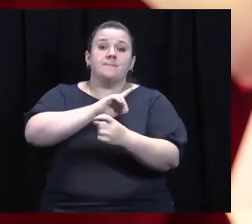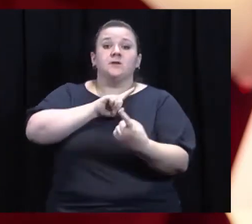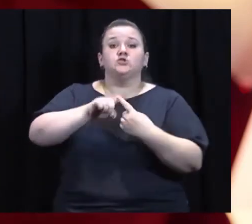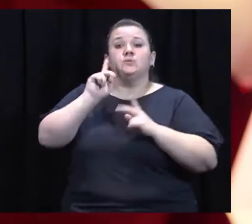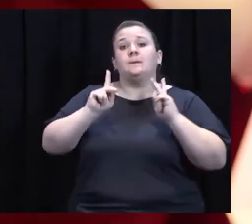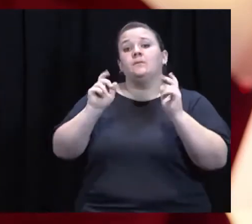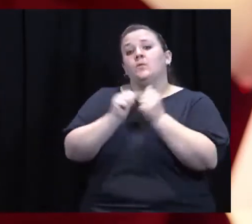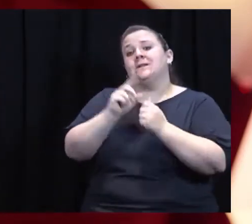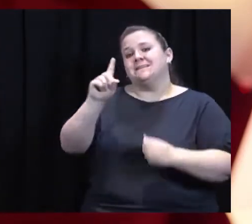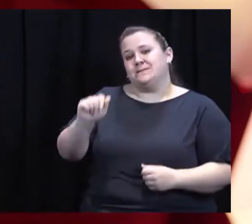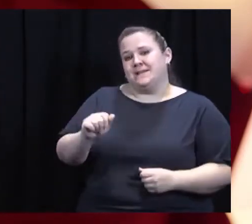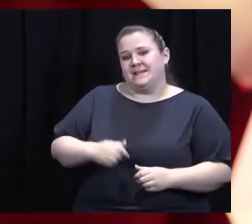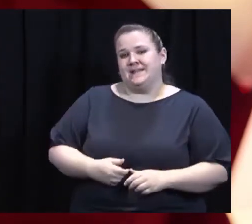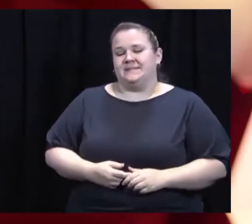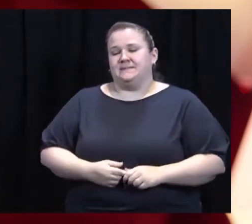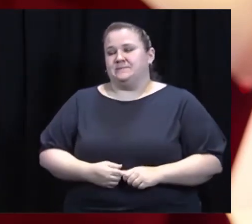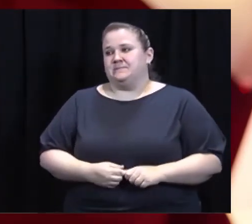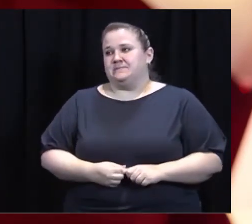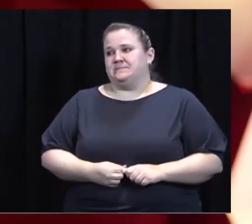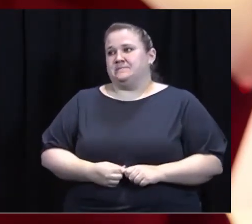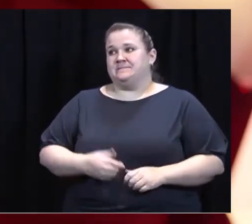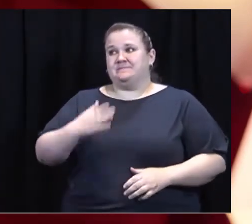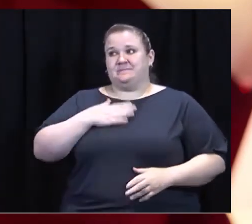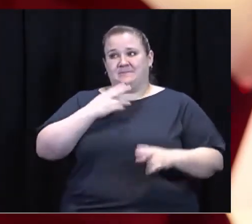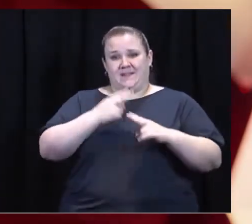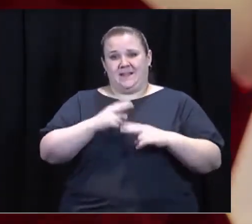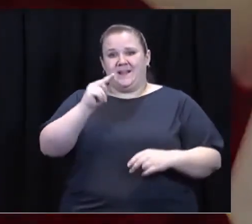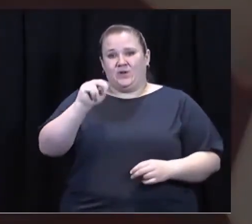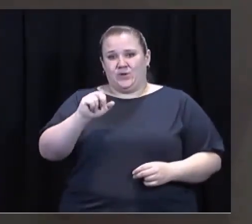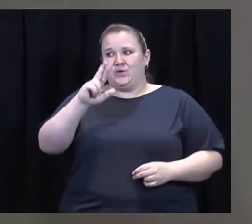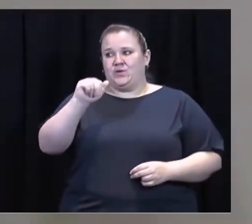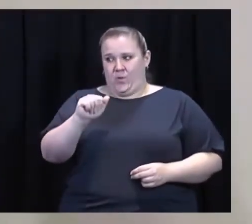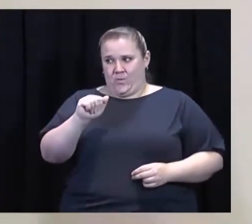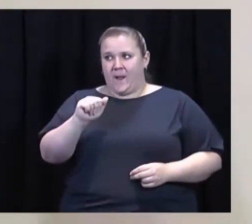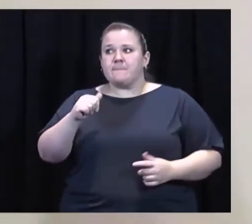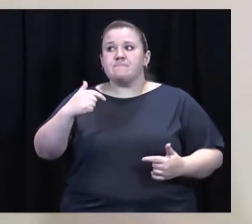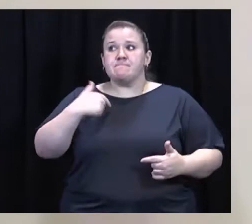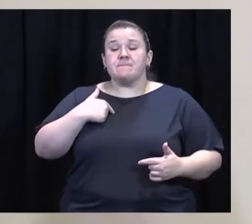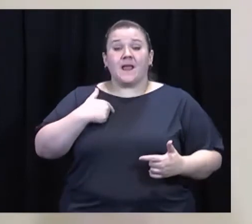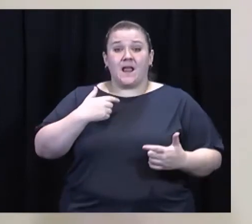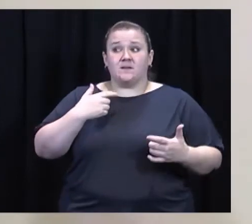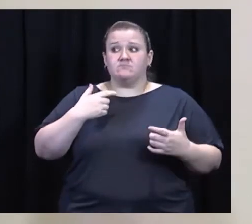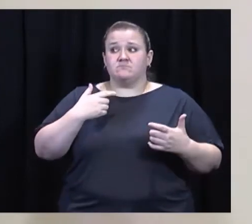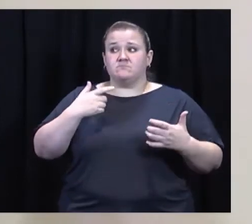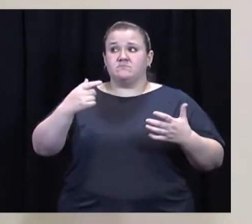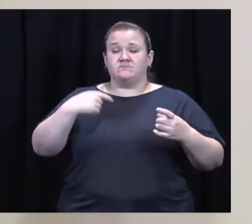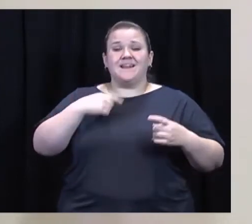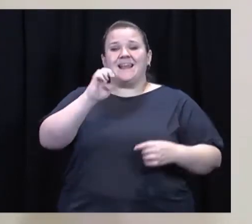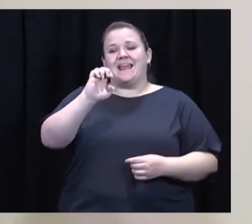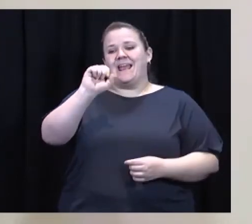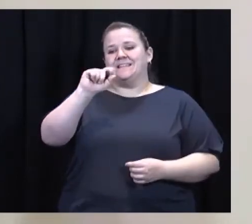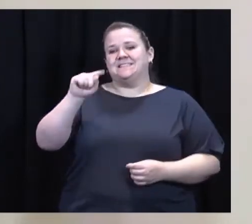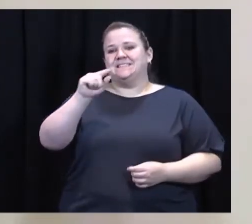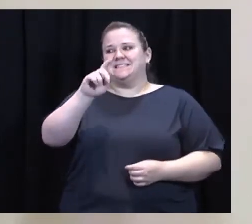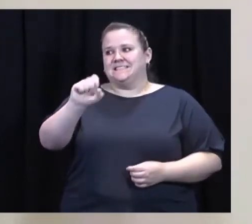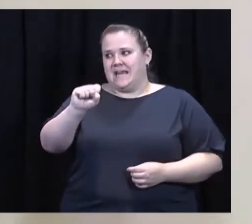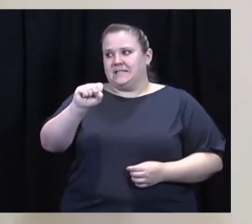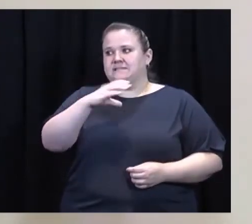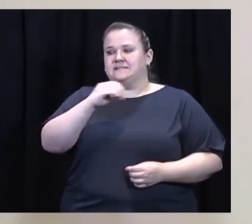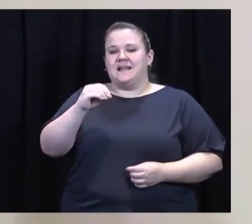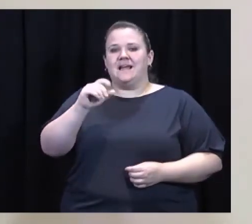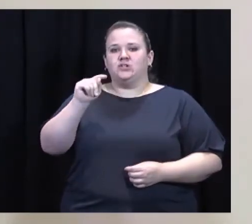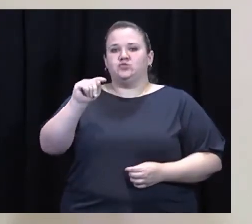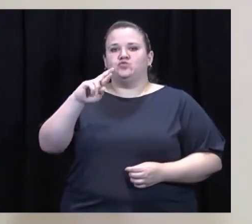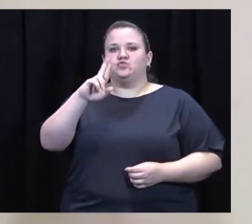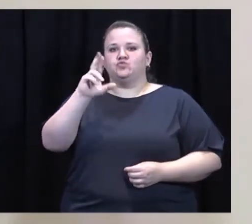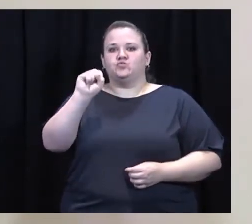for her commitment to people with disabilities. My name is Nora Gig Chadda, and I am an Estates and Trust attorney who